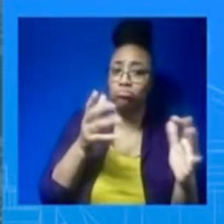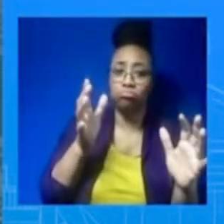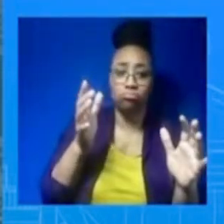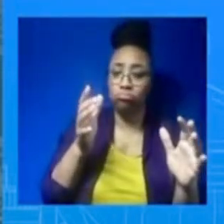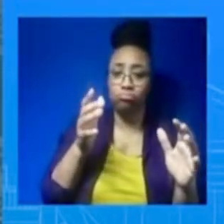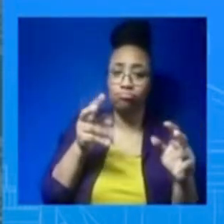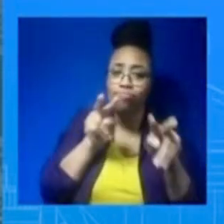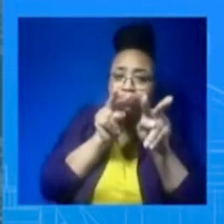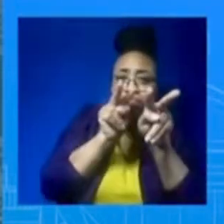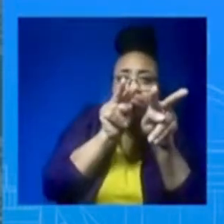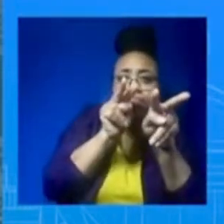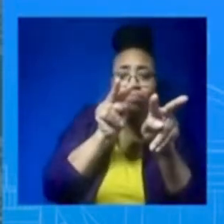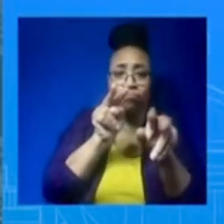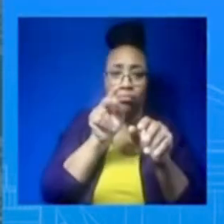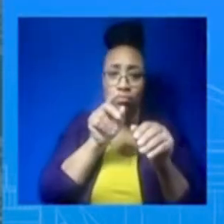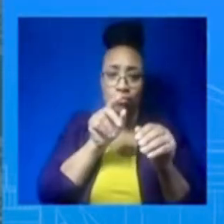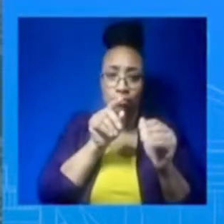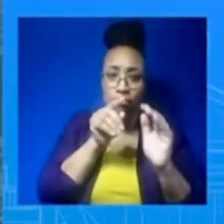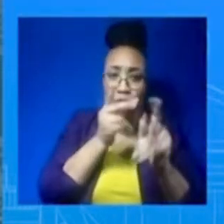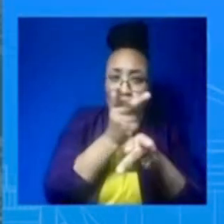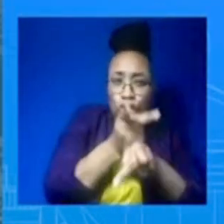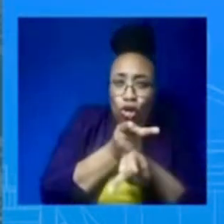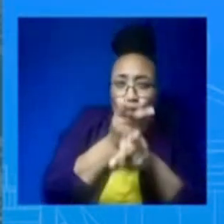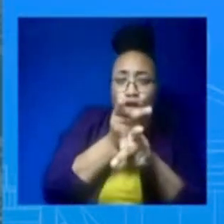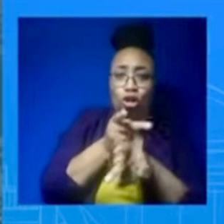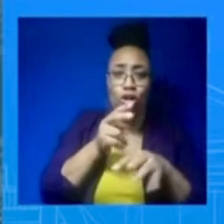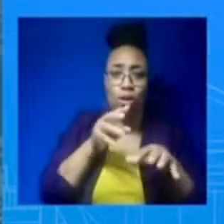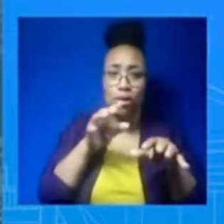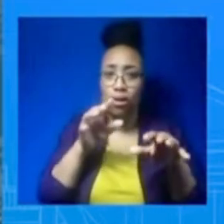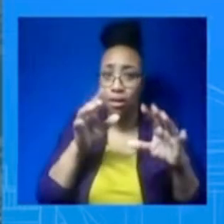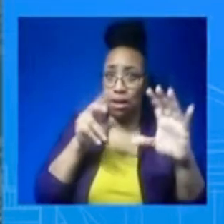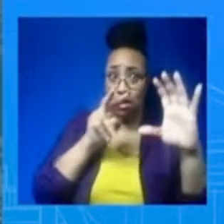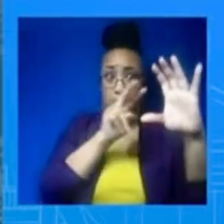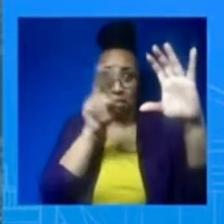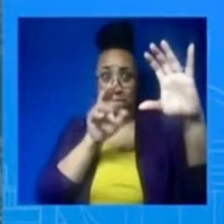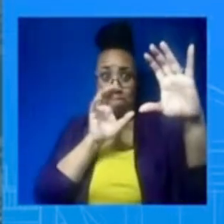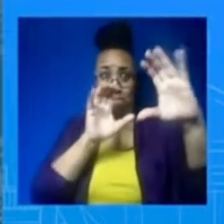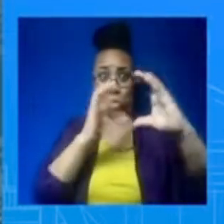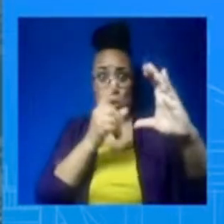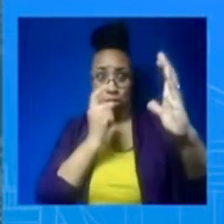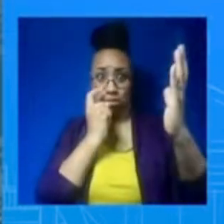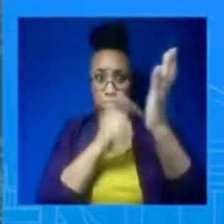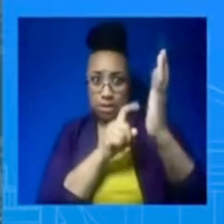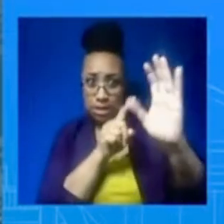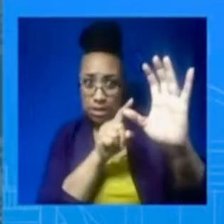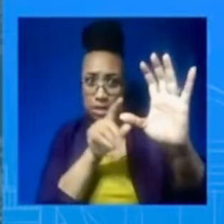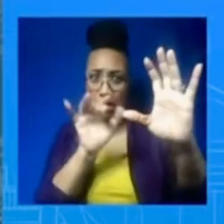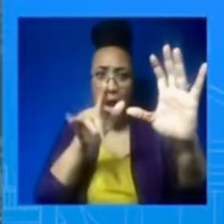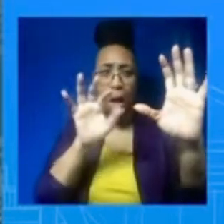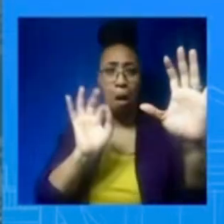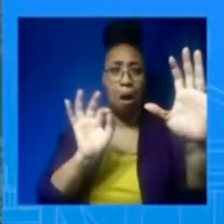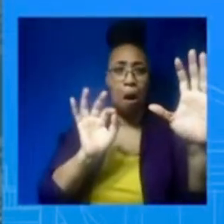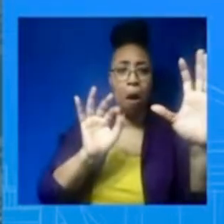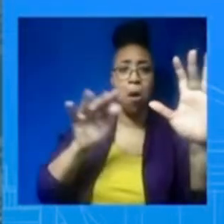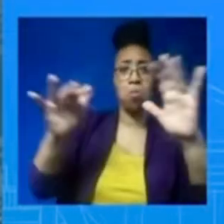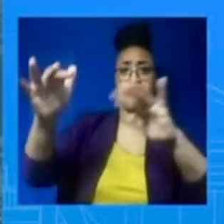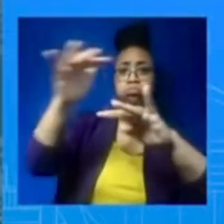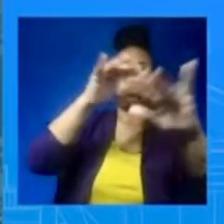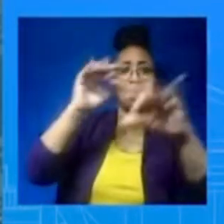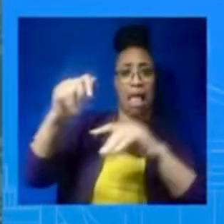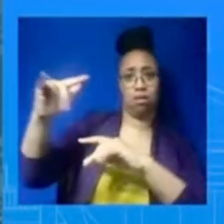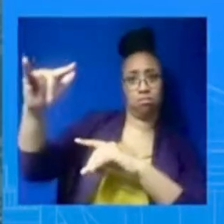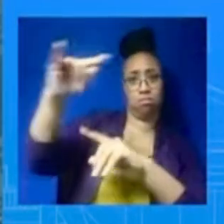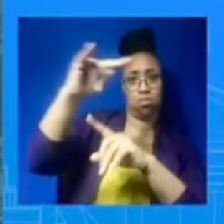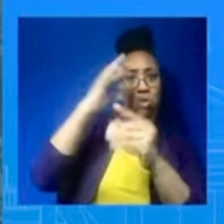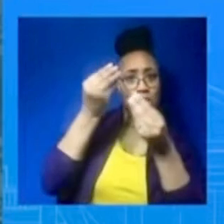based on the best information that you have, and ultimately, you have to come down to some core principles when you're